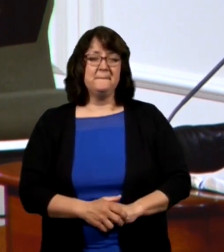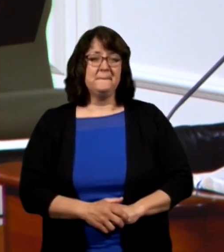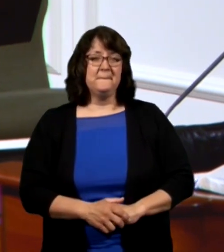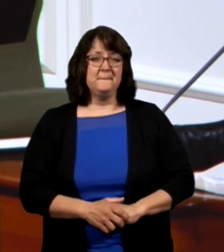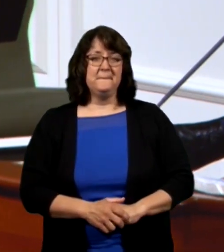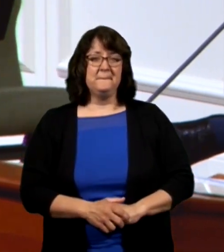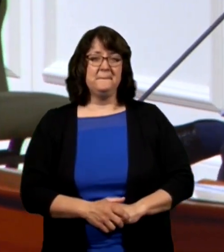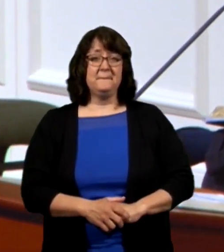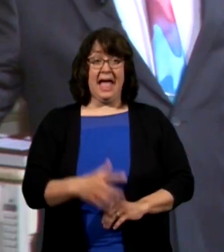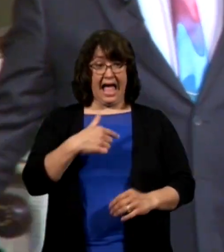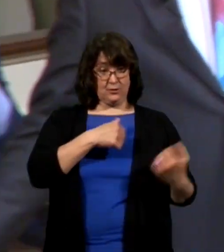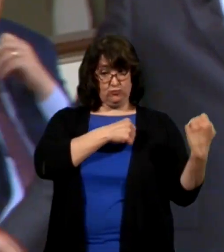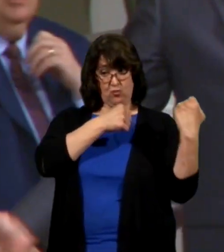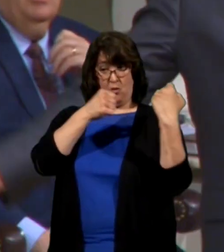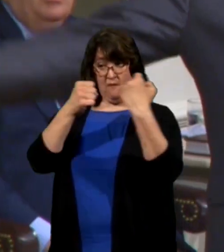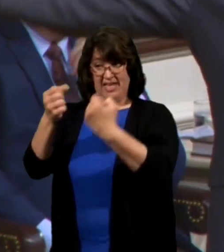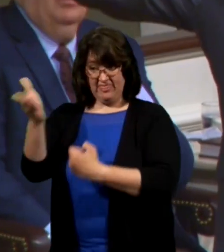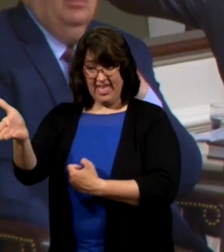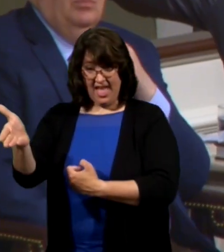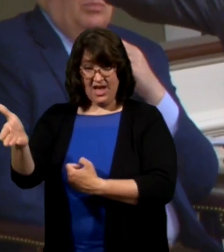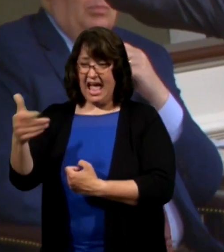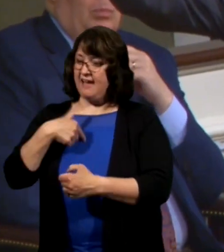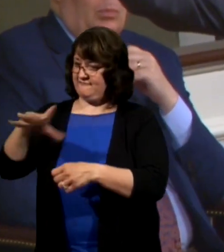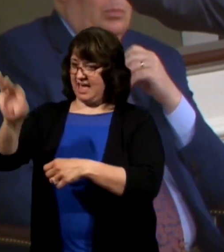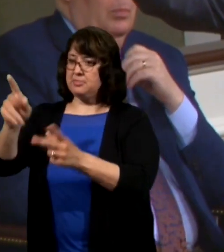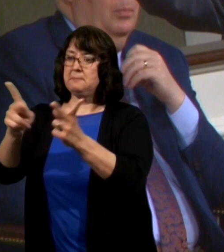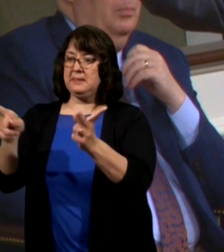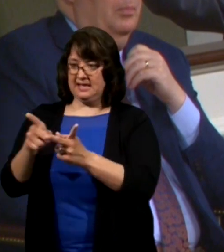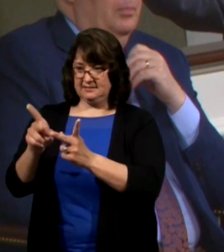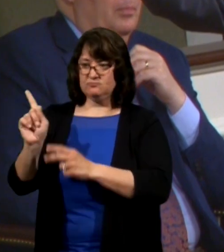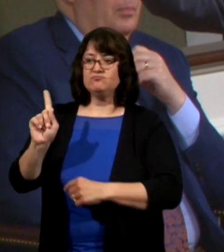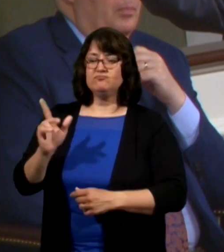I drive out there I find the place